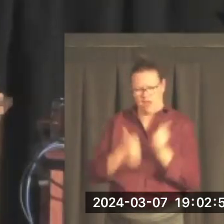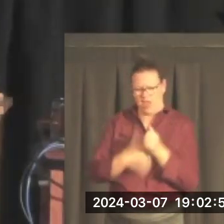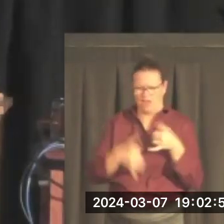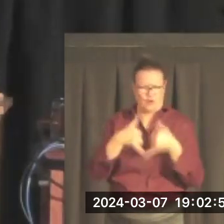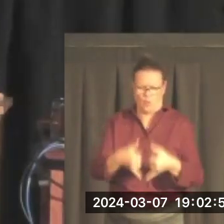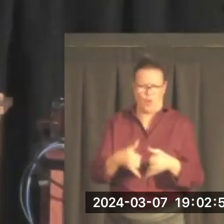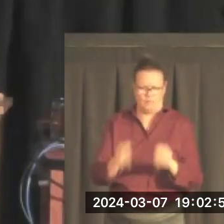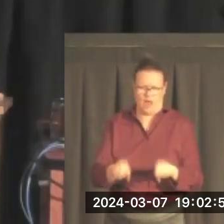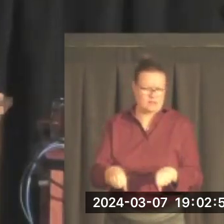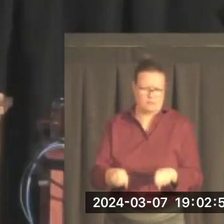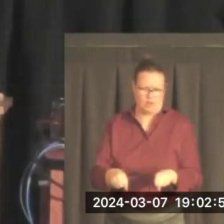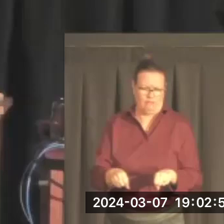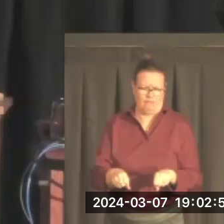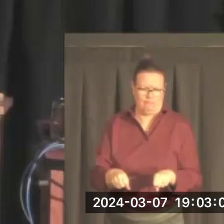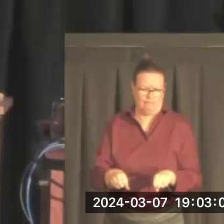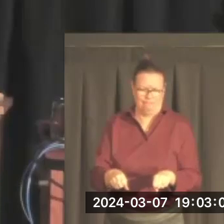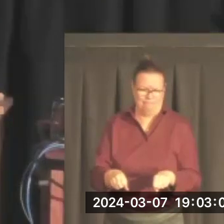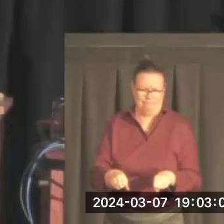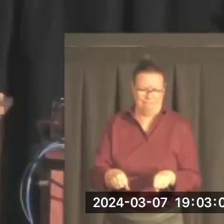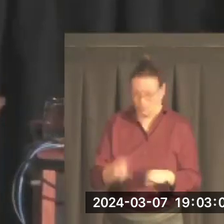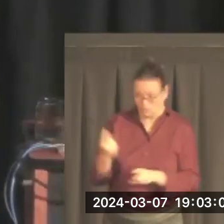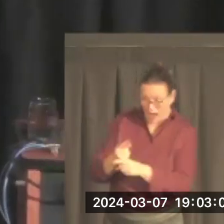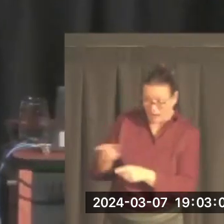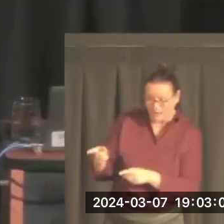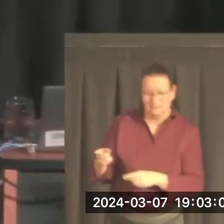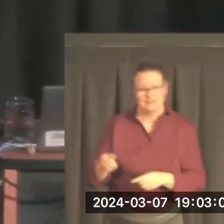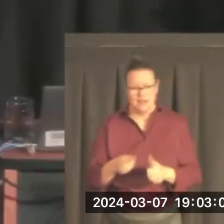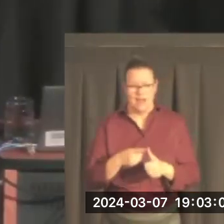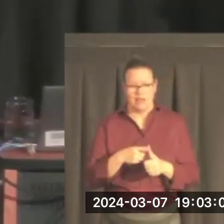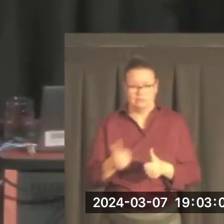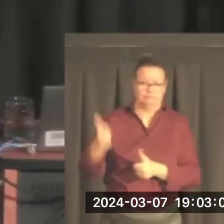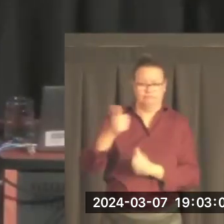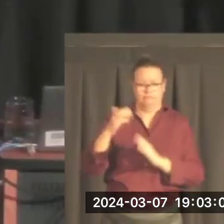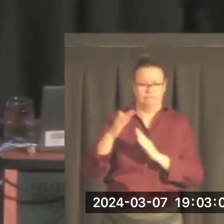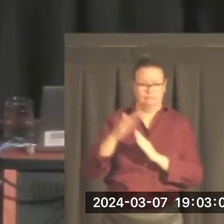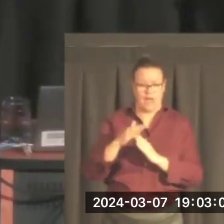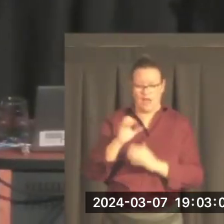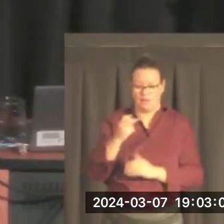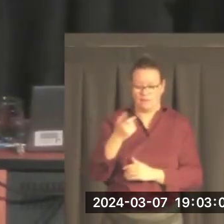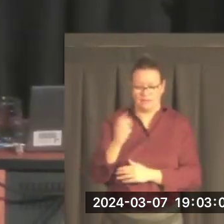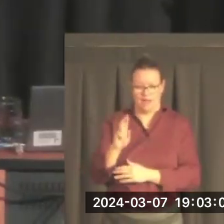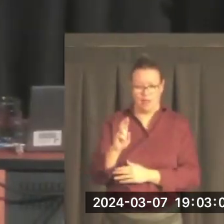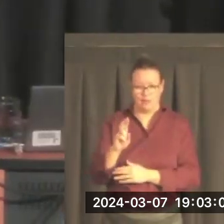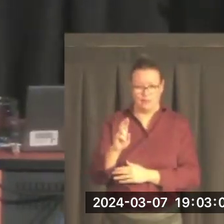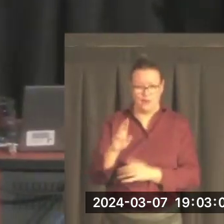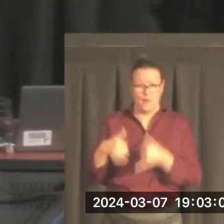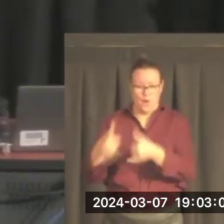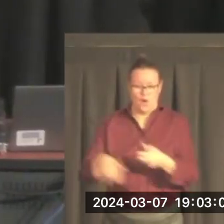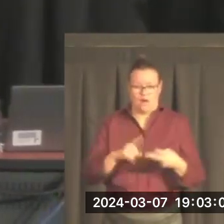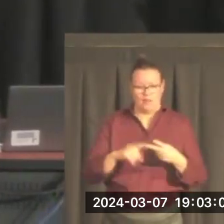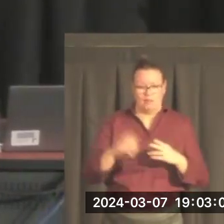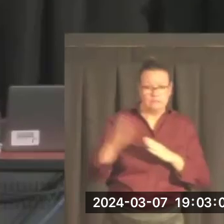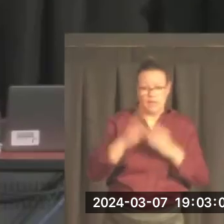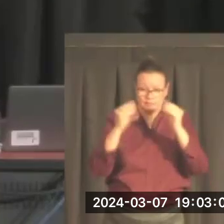a professor could win, right, from the Distinguished Scholar Award to the Most Inspirational Teacher Award, the Distinguished